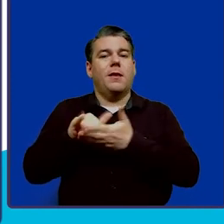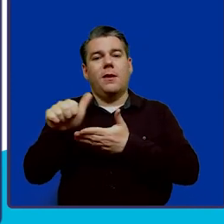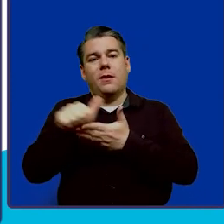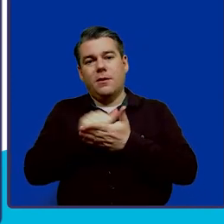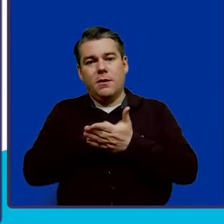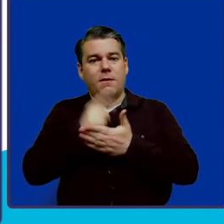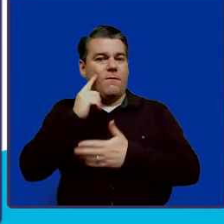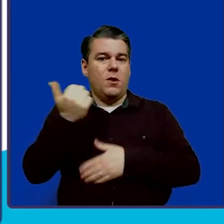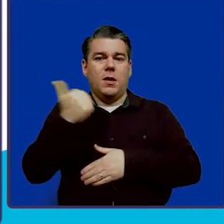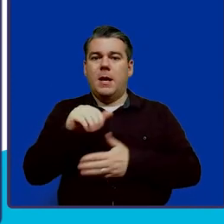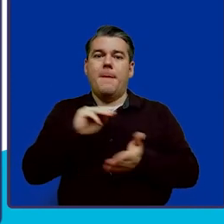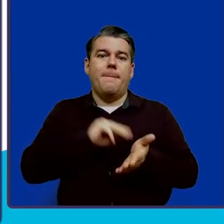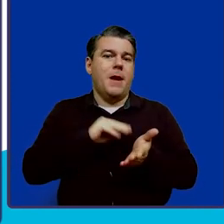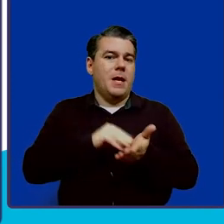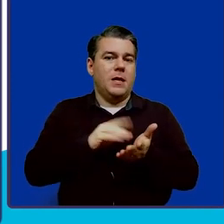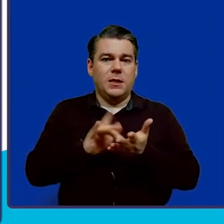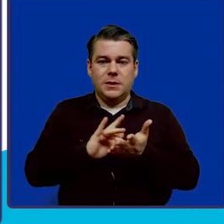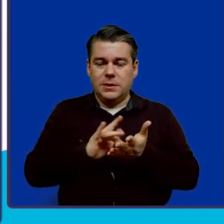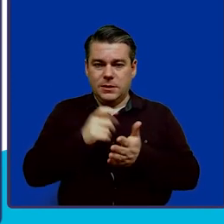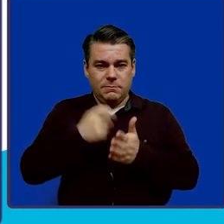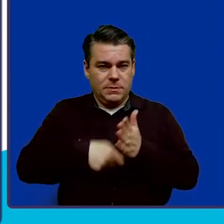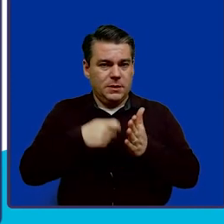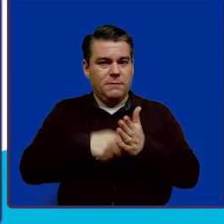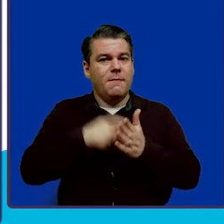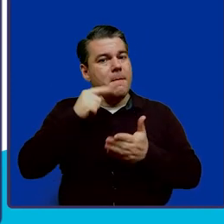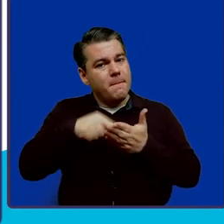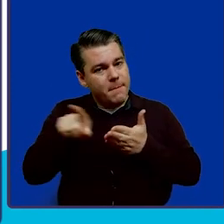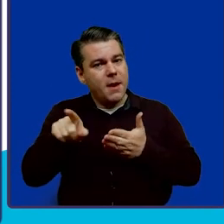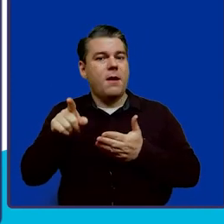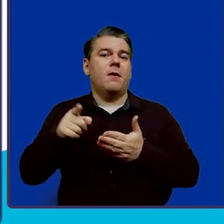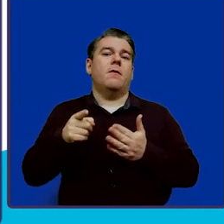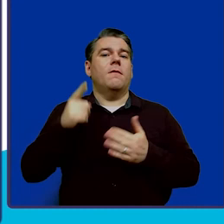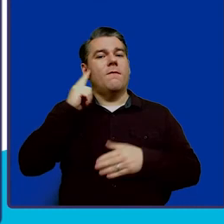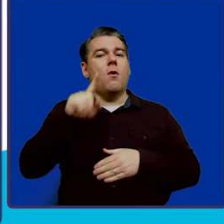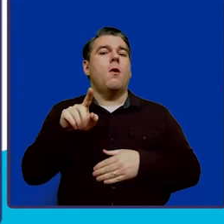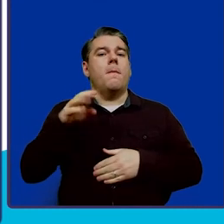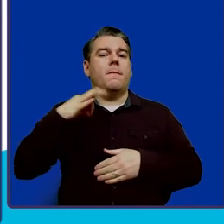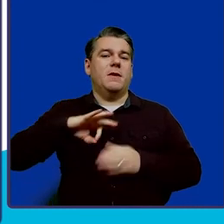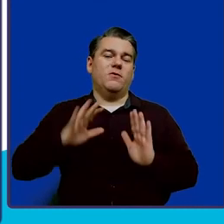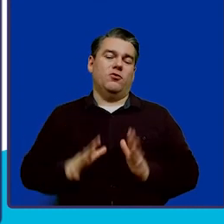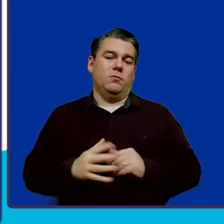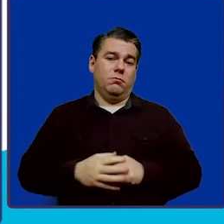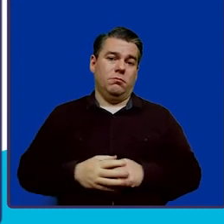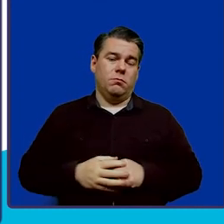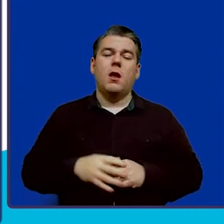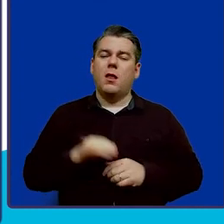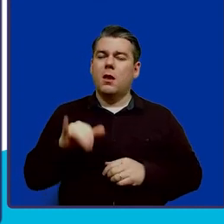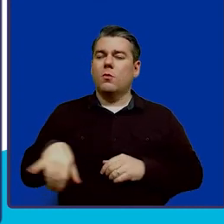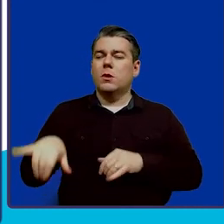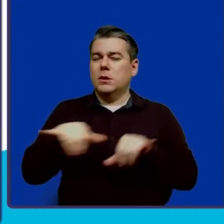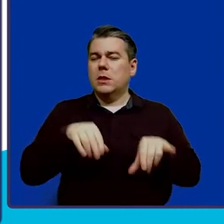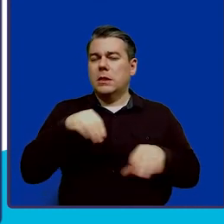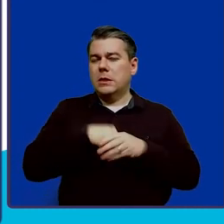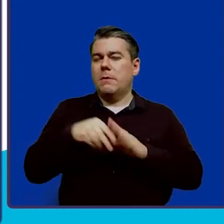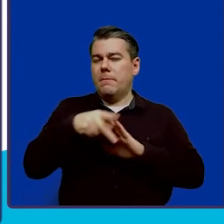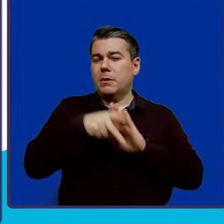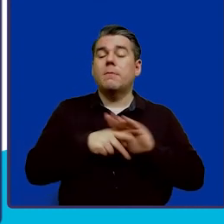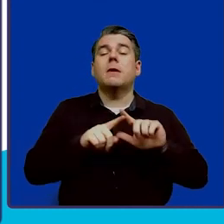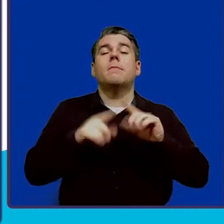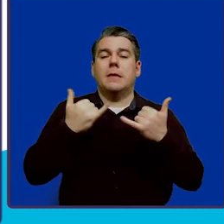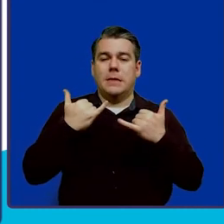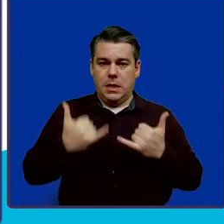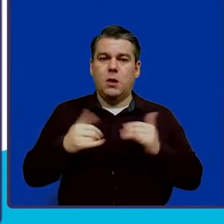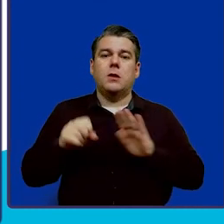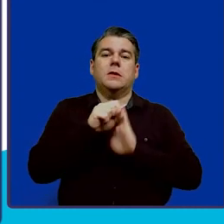for any medical expenses that were paid on behalf of the beneficiary. So, this was standard internal policy, but now it